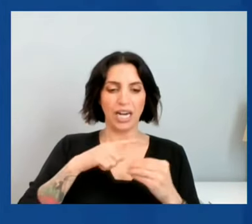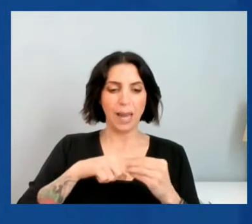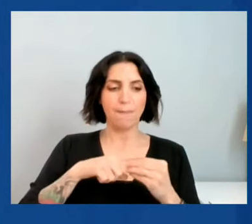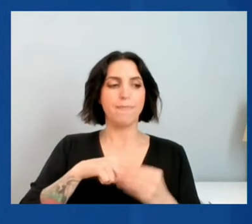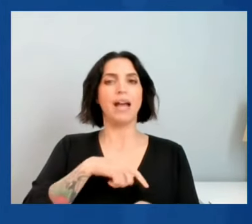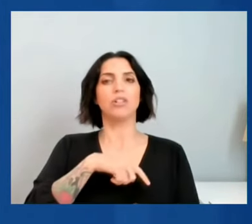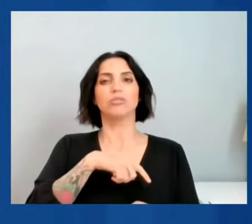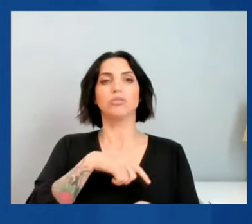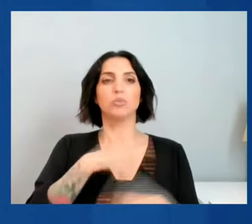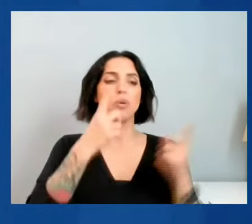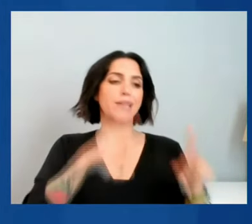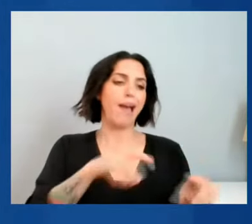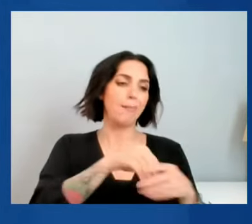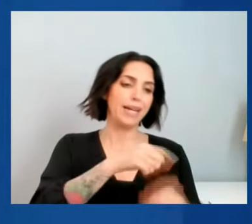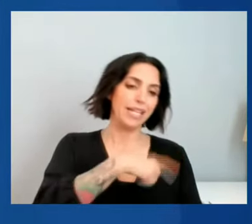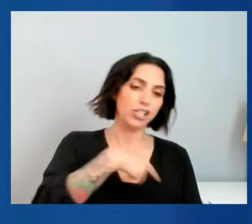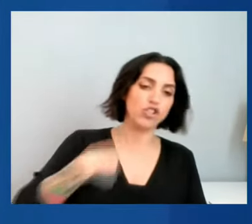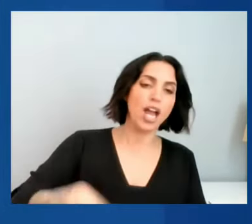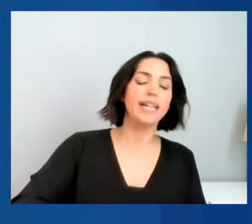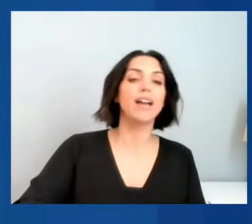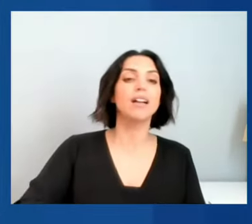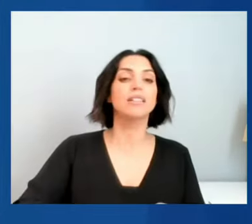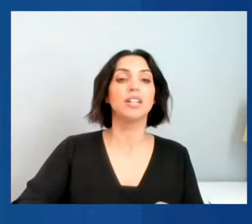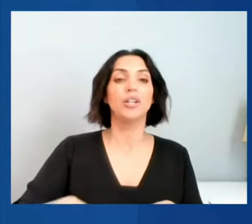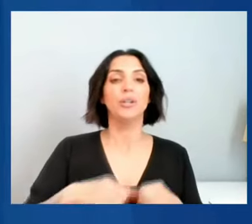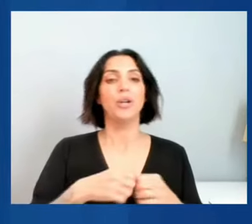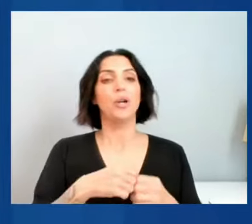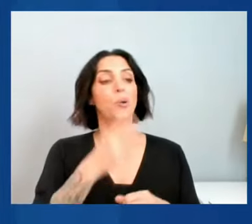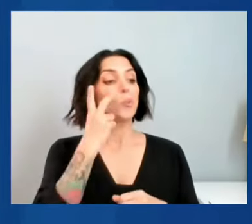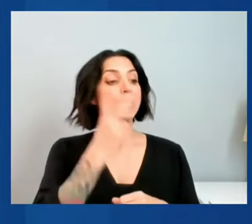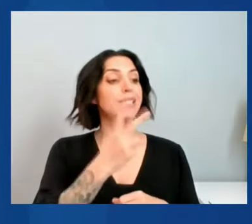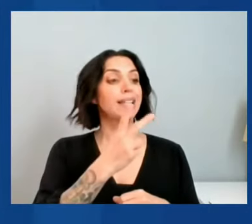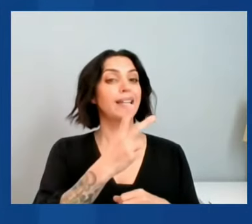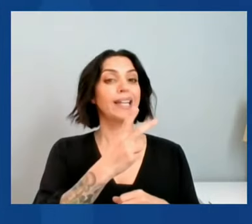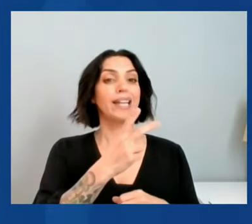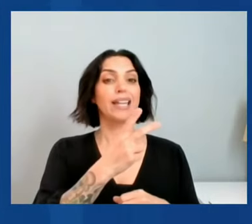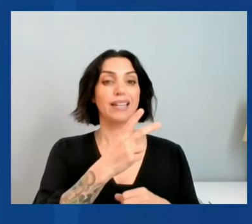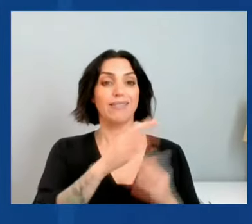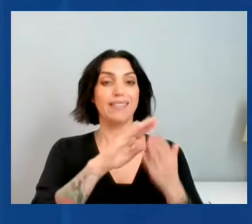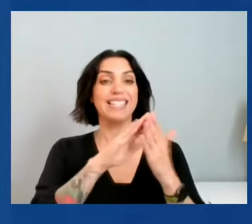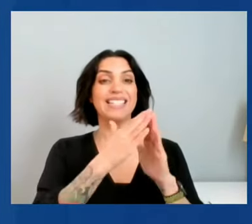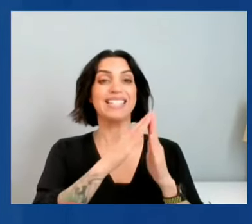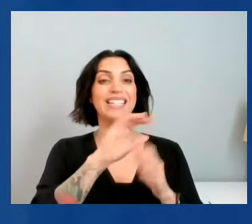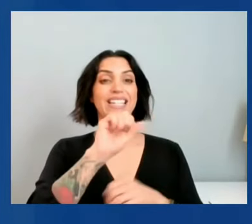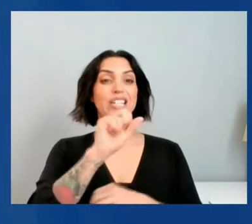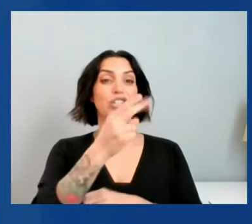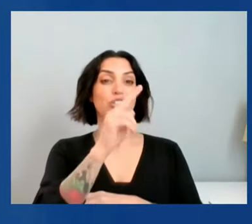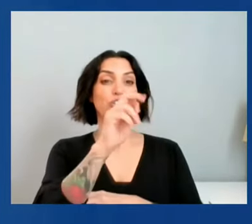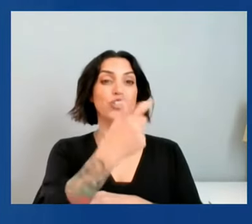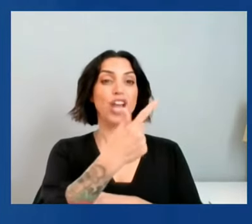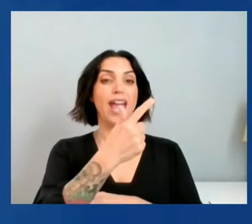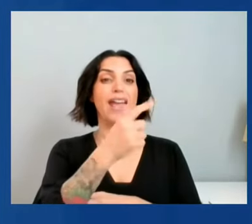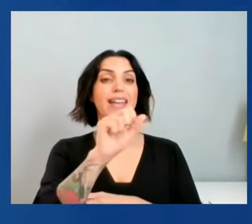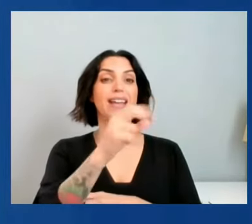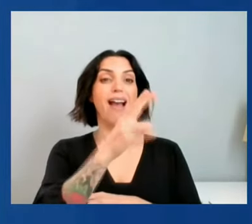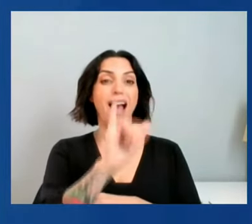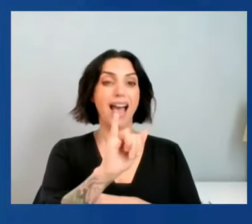China where we're seeing, you know, Shanghai put under lockdown and really,